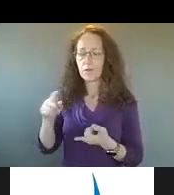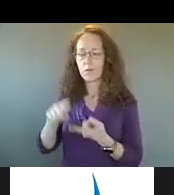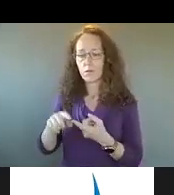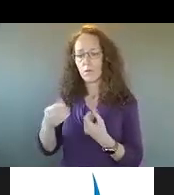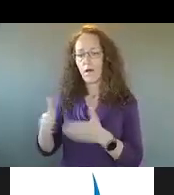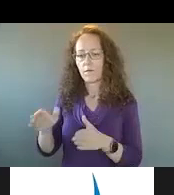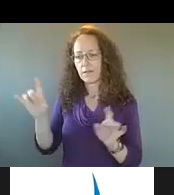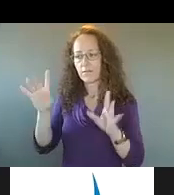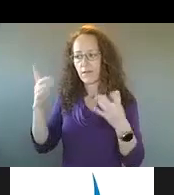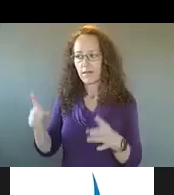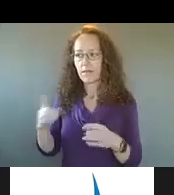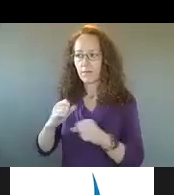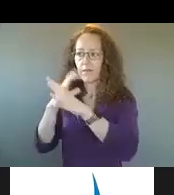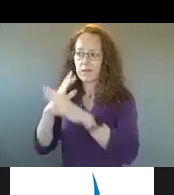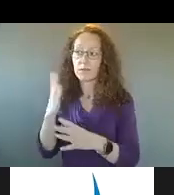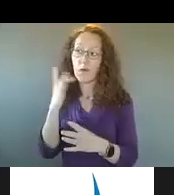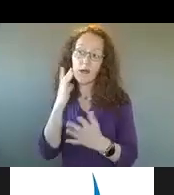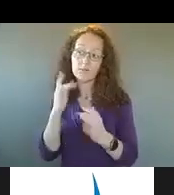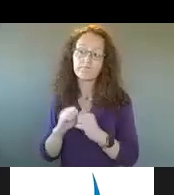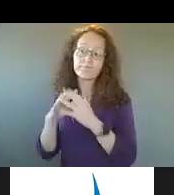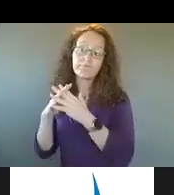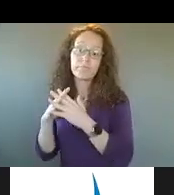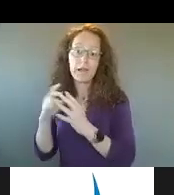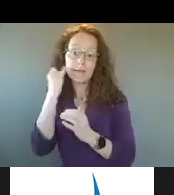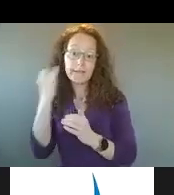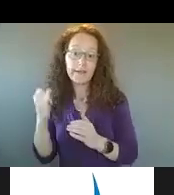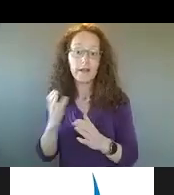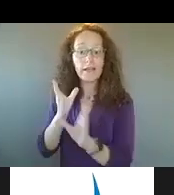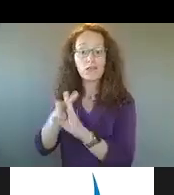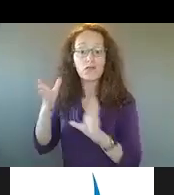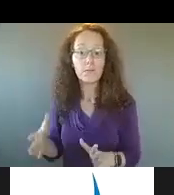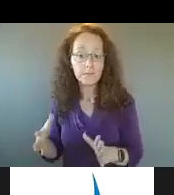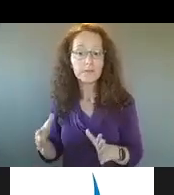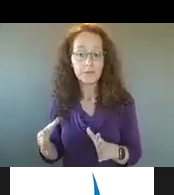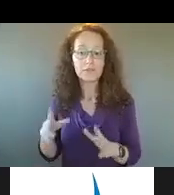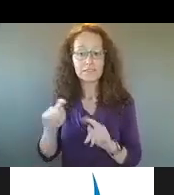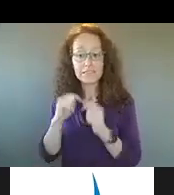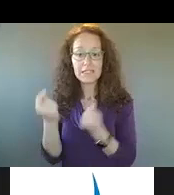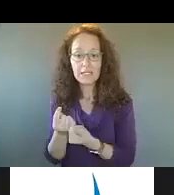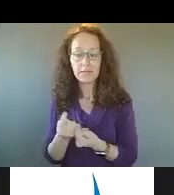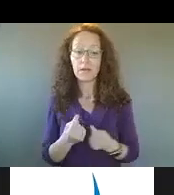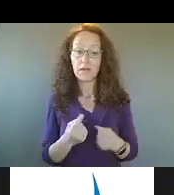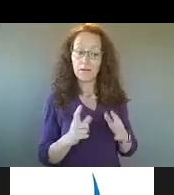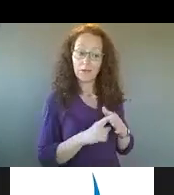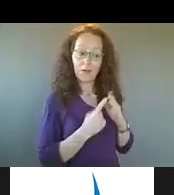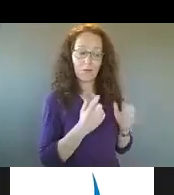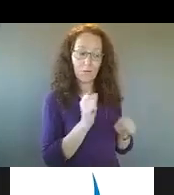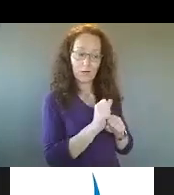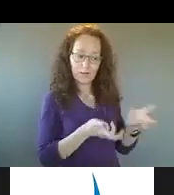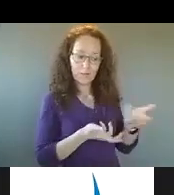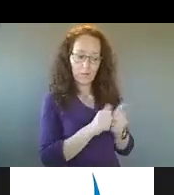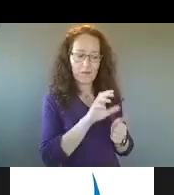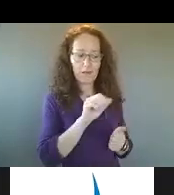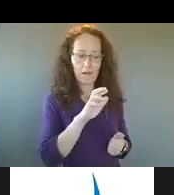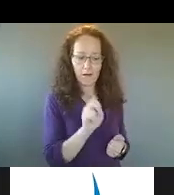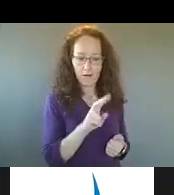notion of interrupter teams. We did work, uh, preliminarily with Cure Violence to establish, uh, the ideology of that